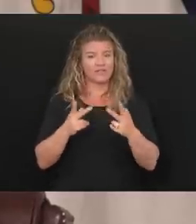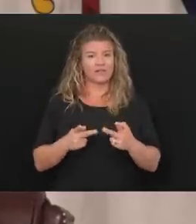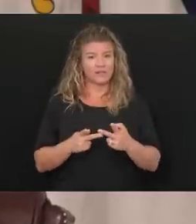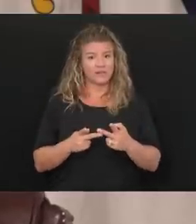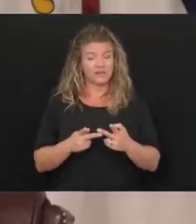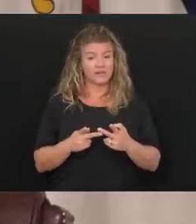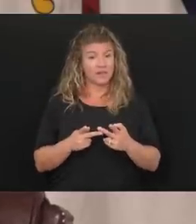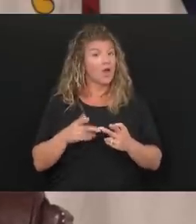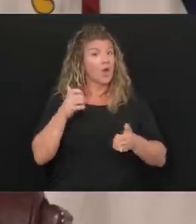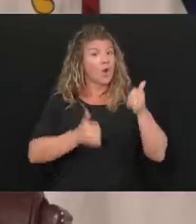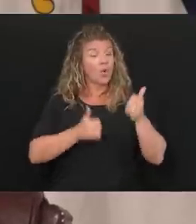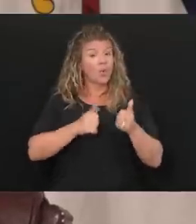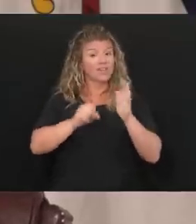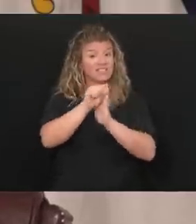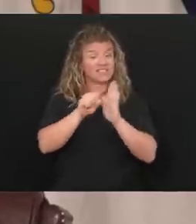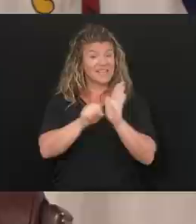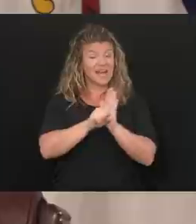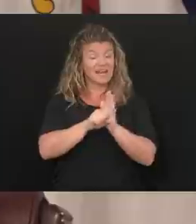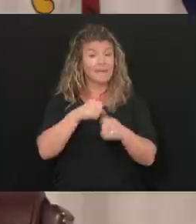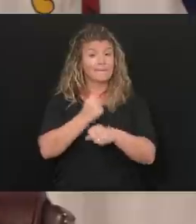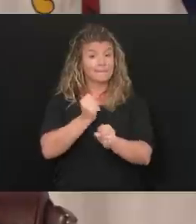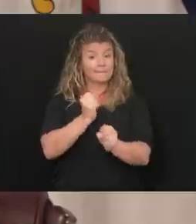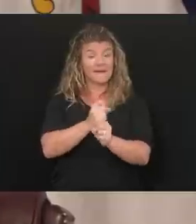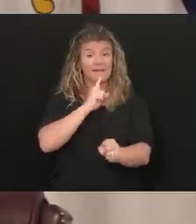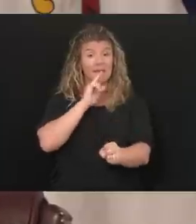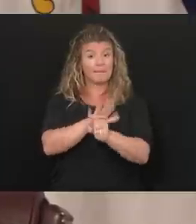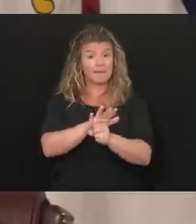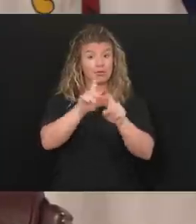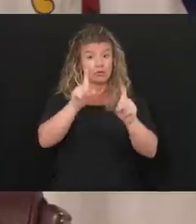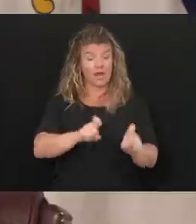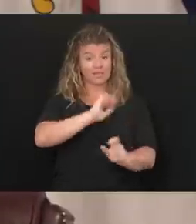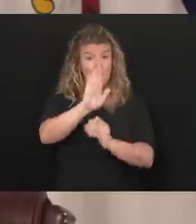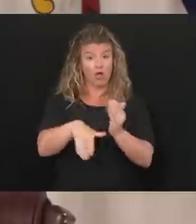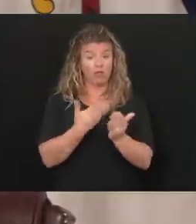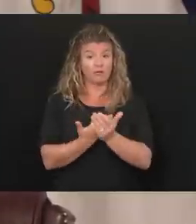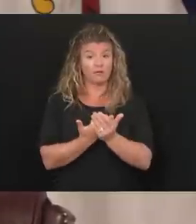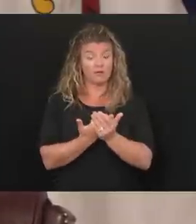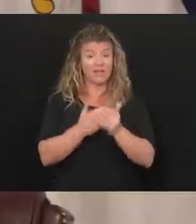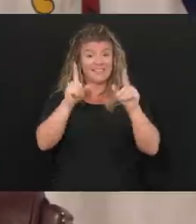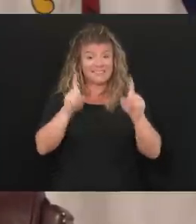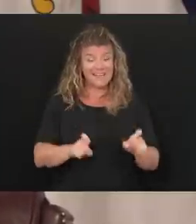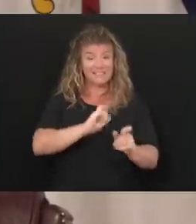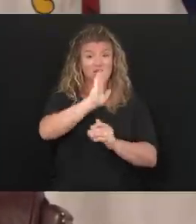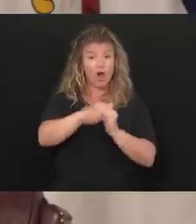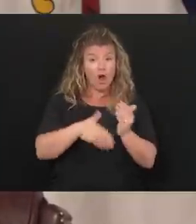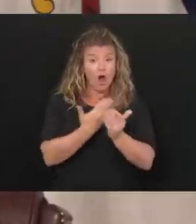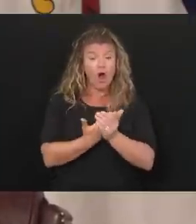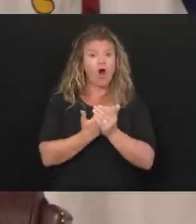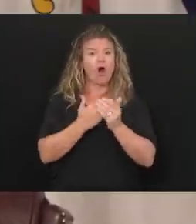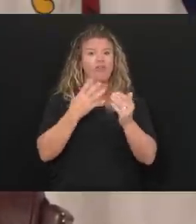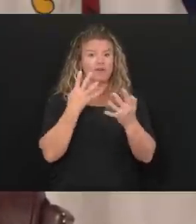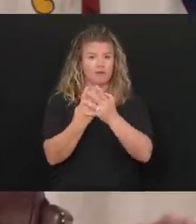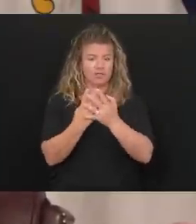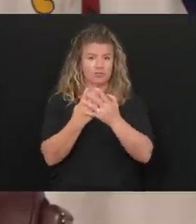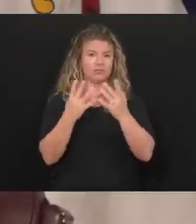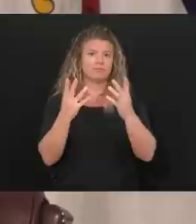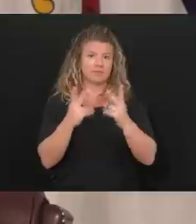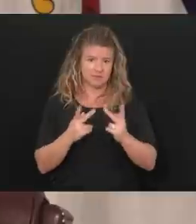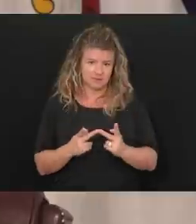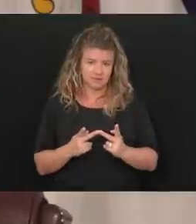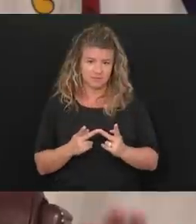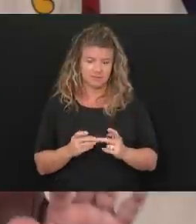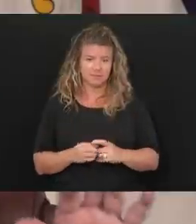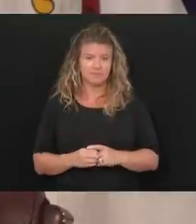And what state in the nation made the commitment to test everybody test everybody in all the correction correctional